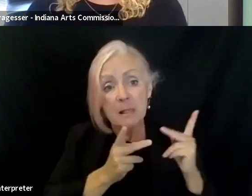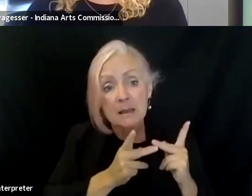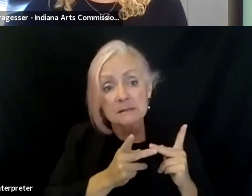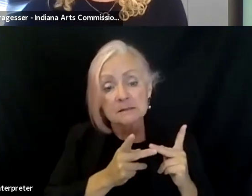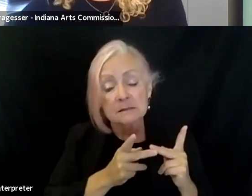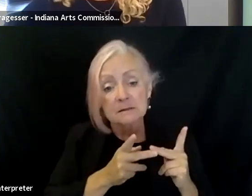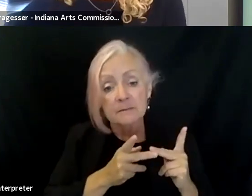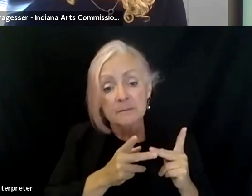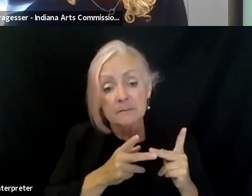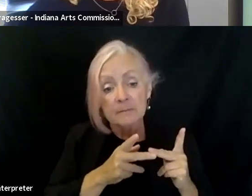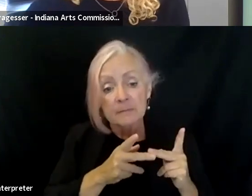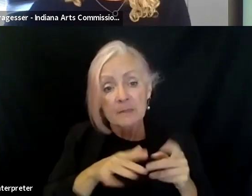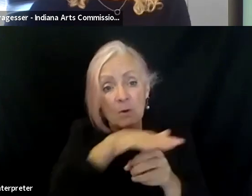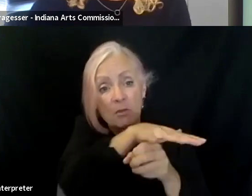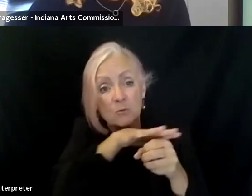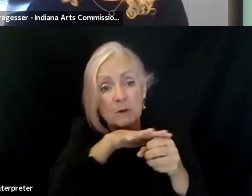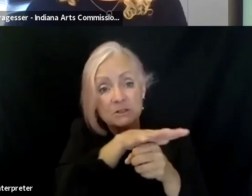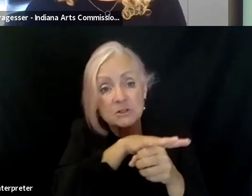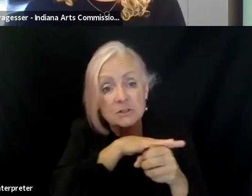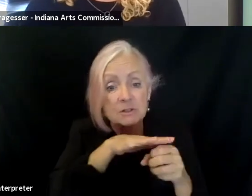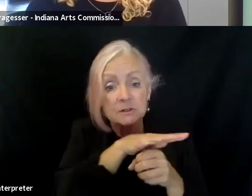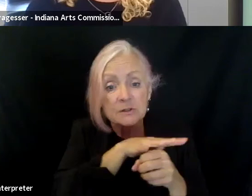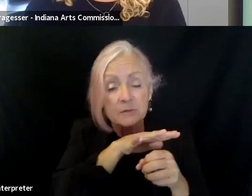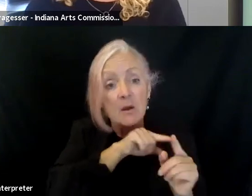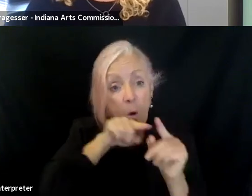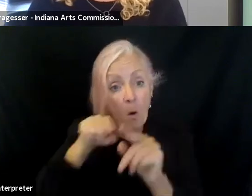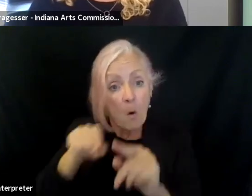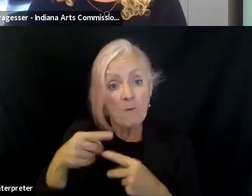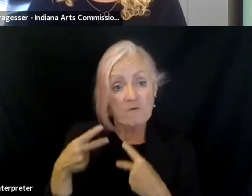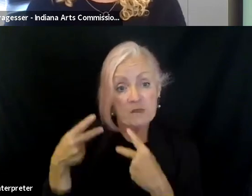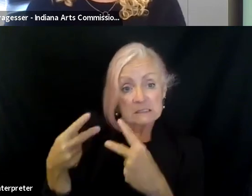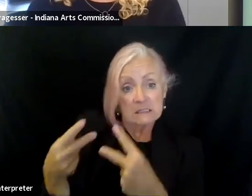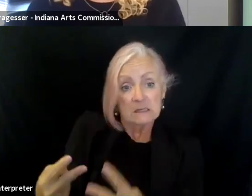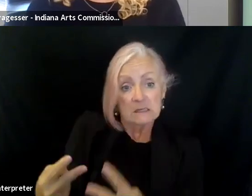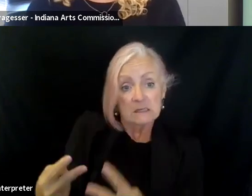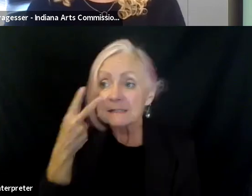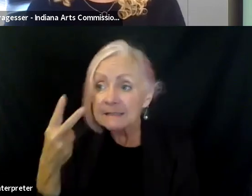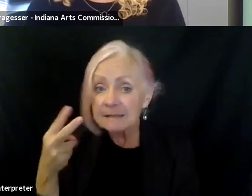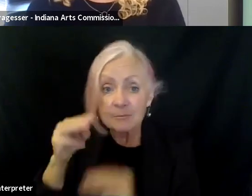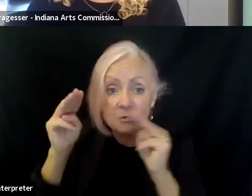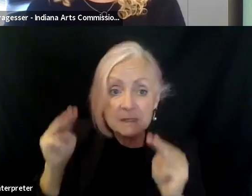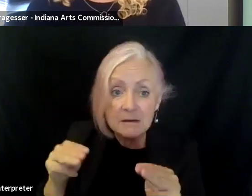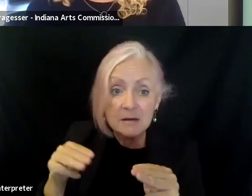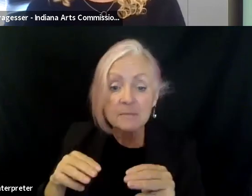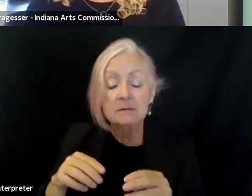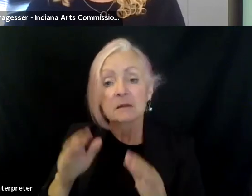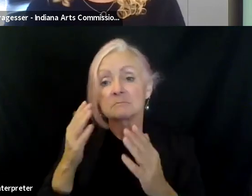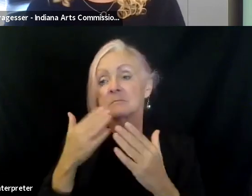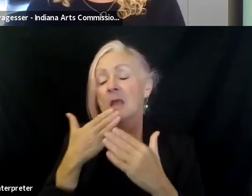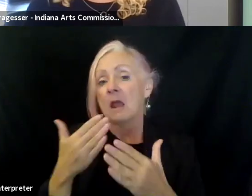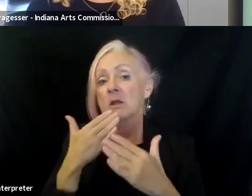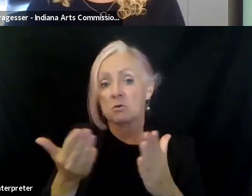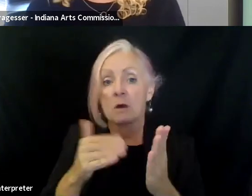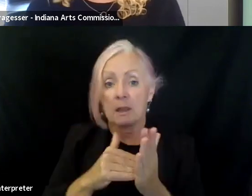um, exhibits. So it's been a fantastic job. And I want to say thank you again for that initial, taking the initiative